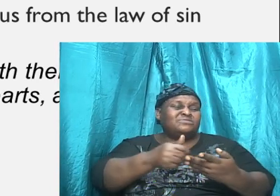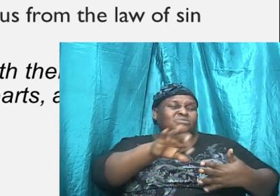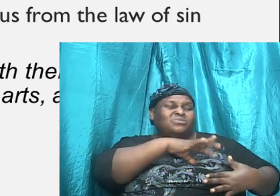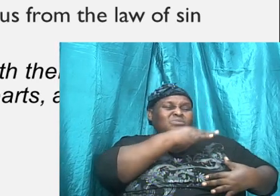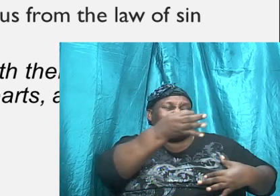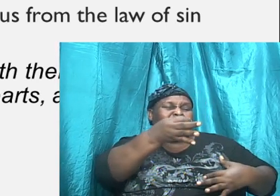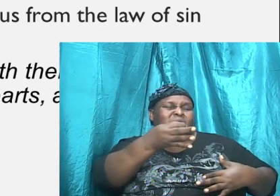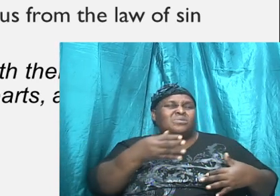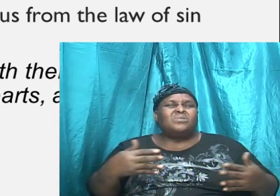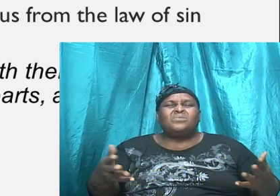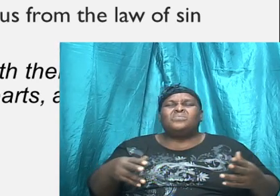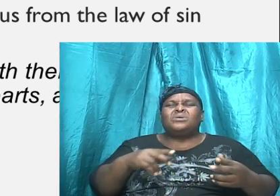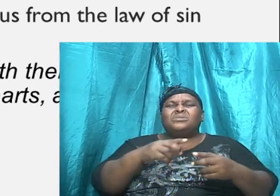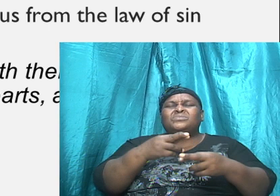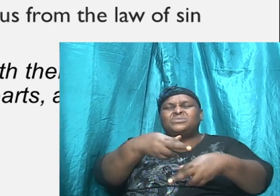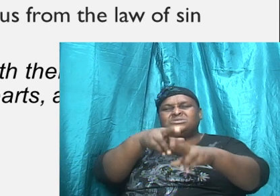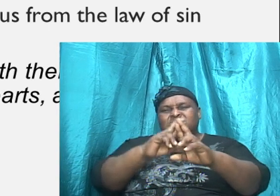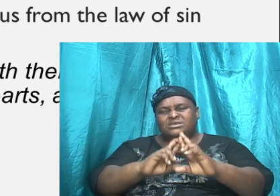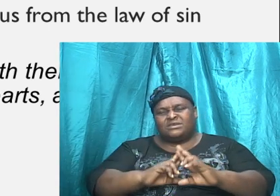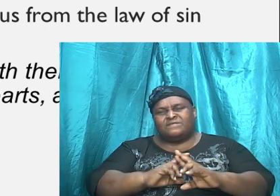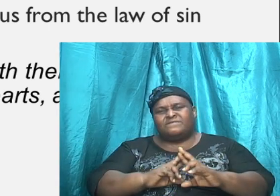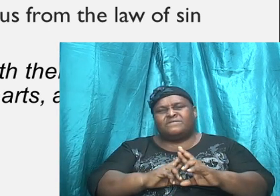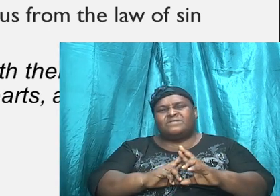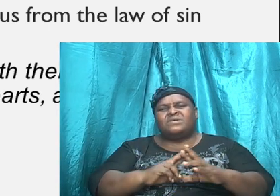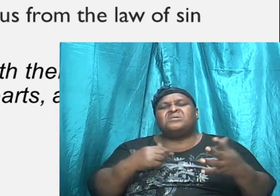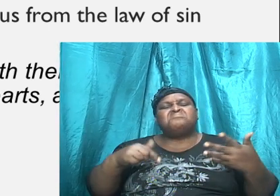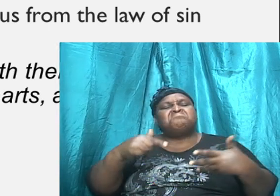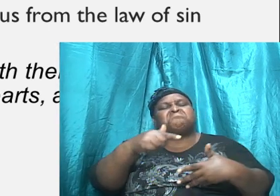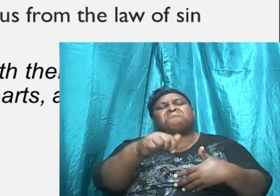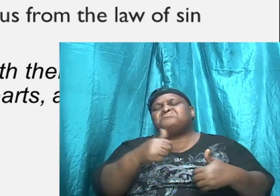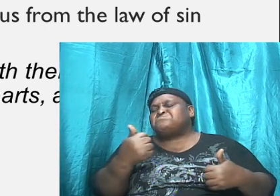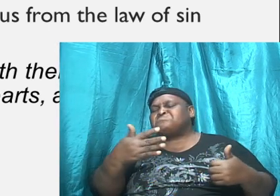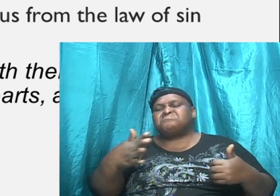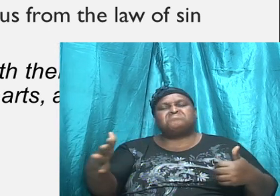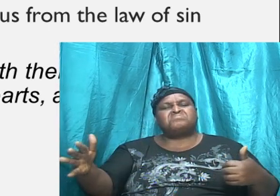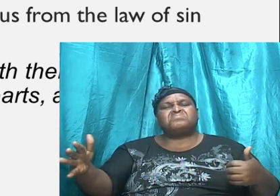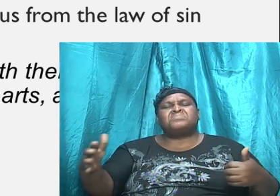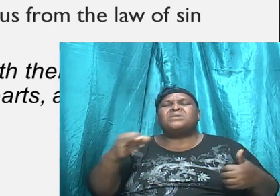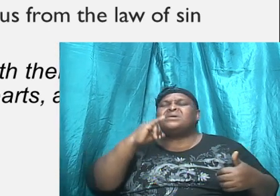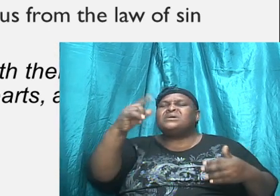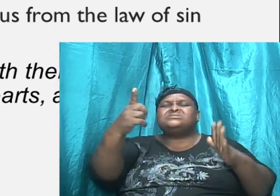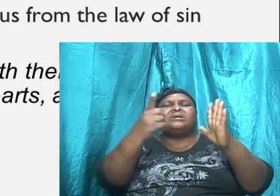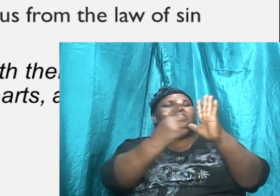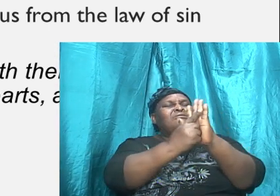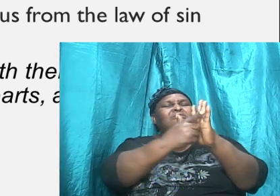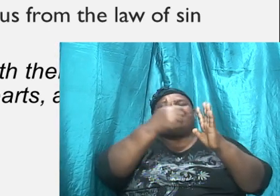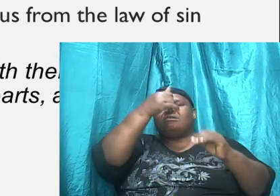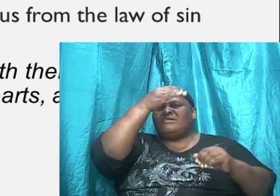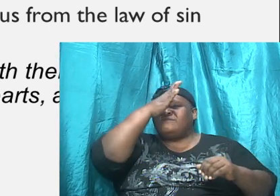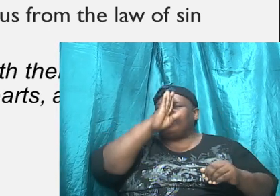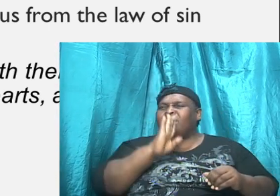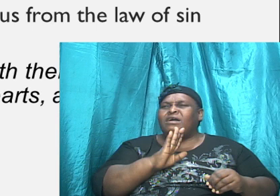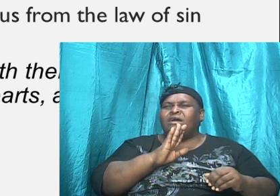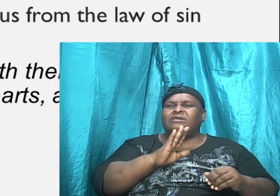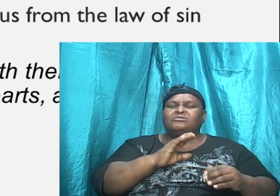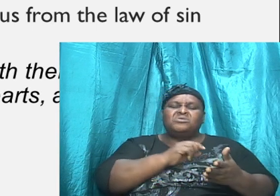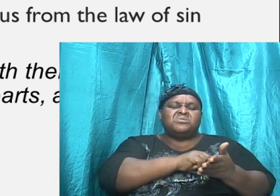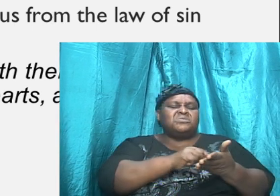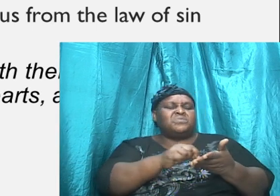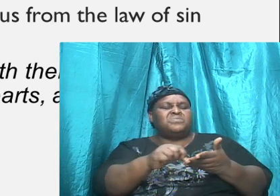what we receive, among other things, is the law of God written